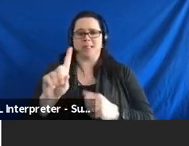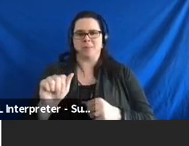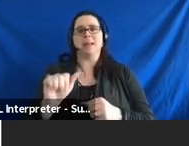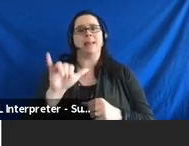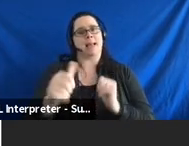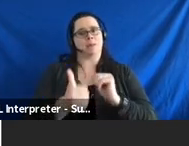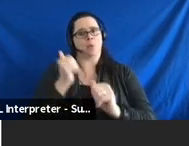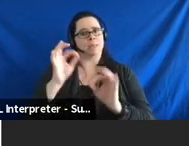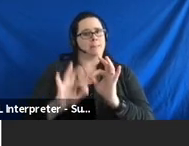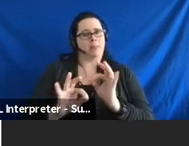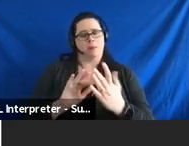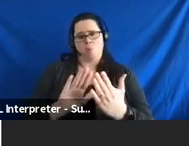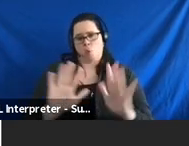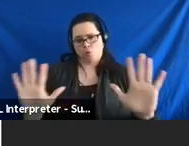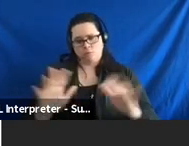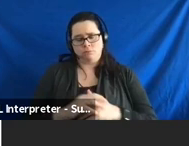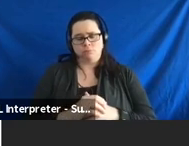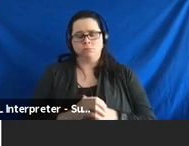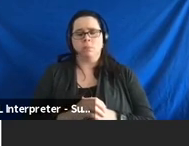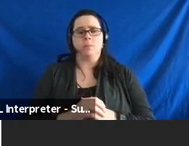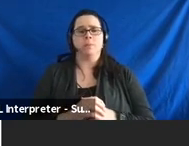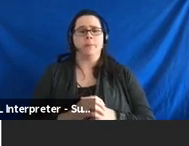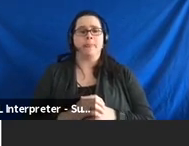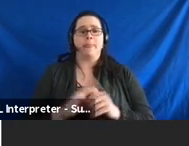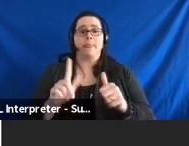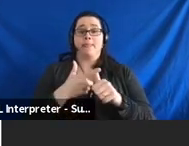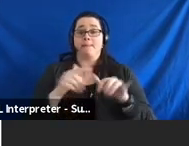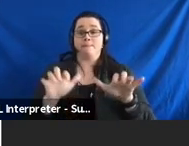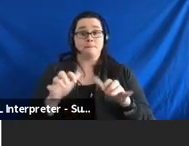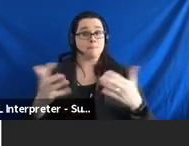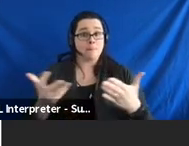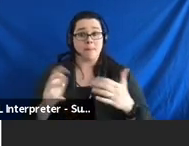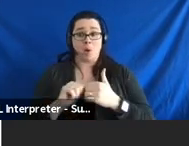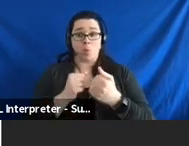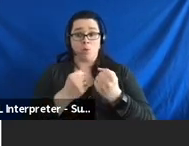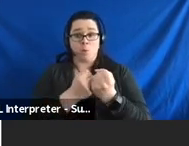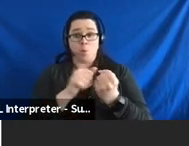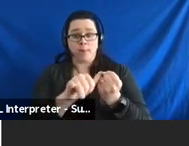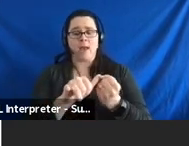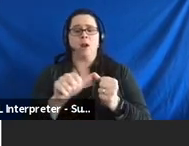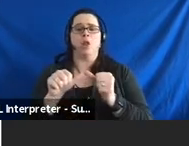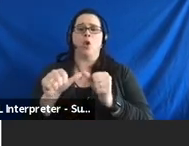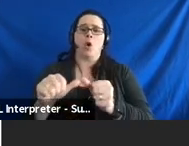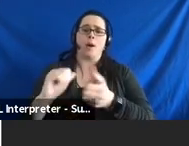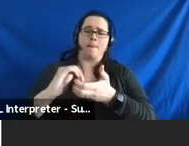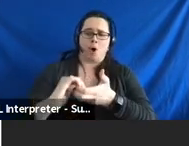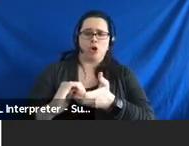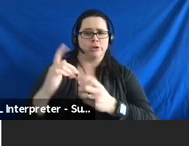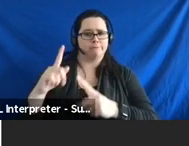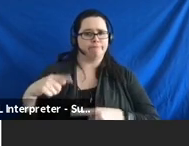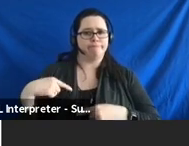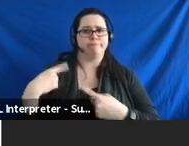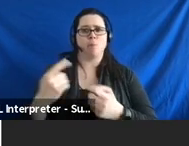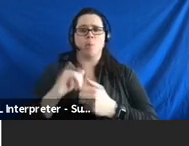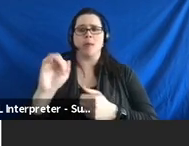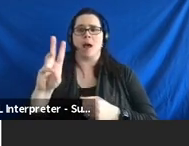That's the most simplest way to say this. And so, our first activity is to continue a long partnership that we have with